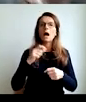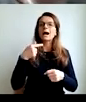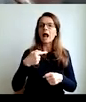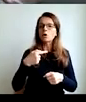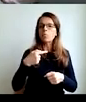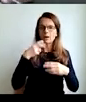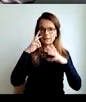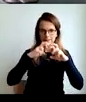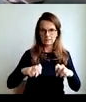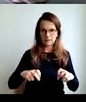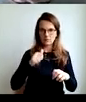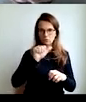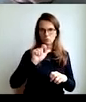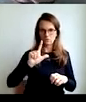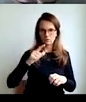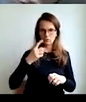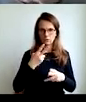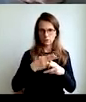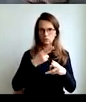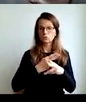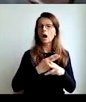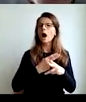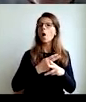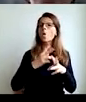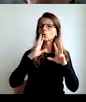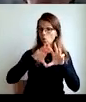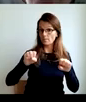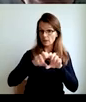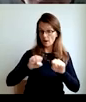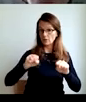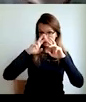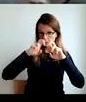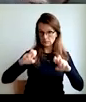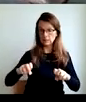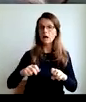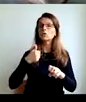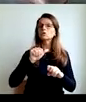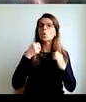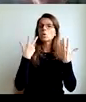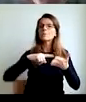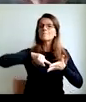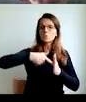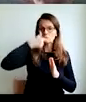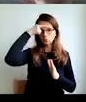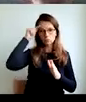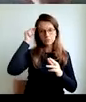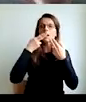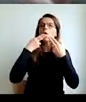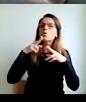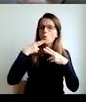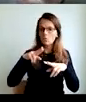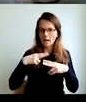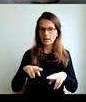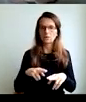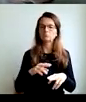of 142 states, 180 million people said, are you interested in your